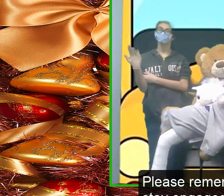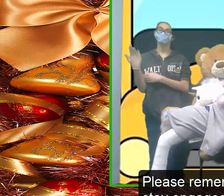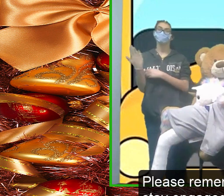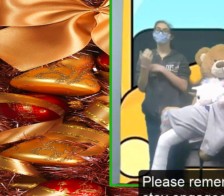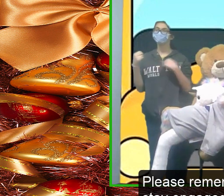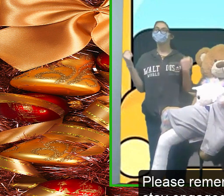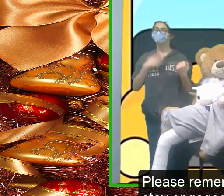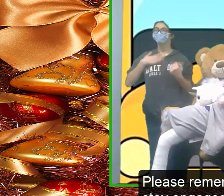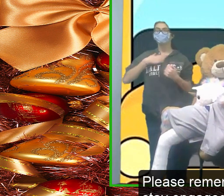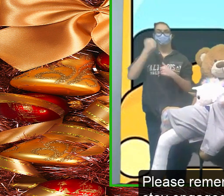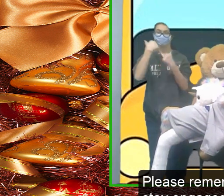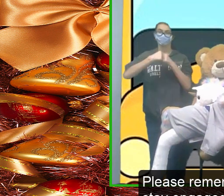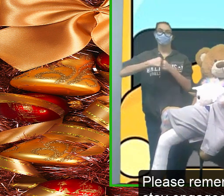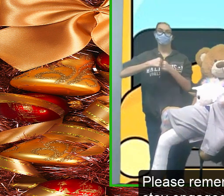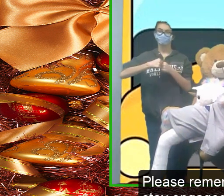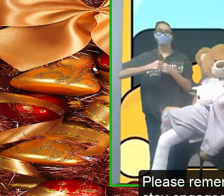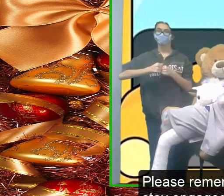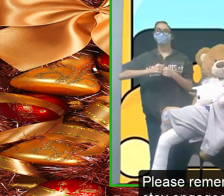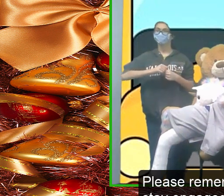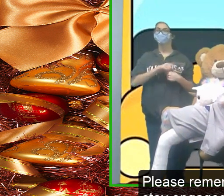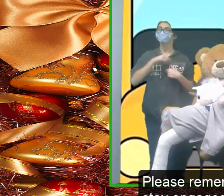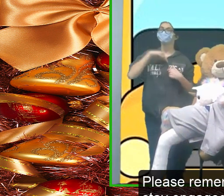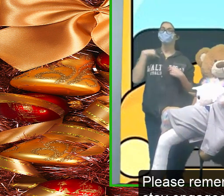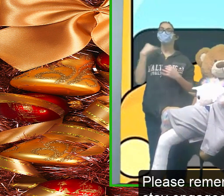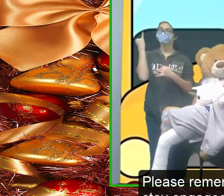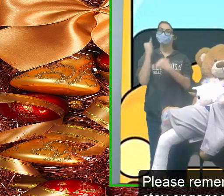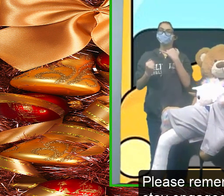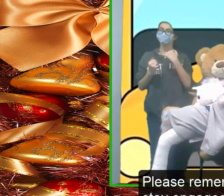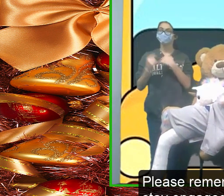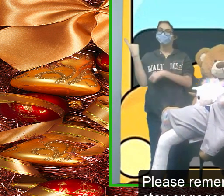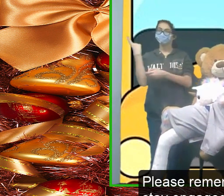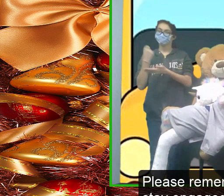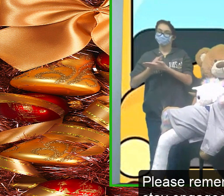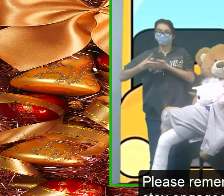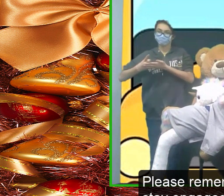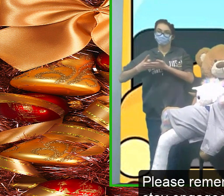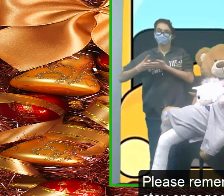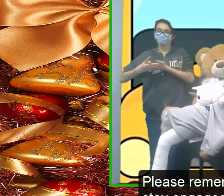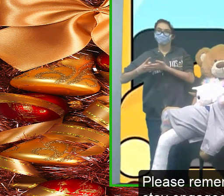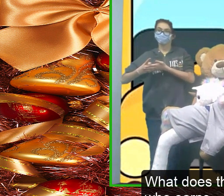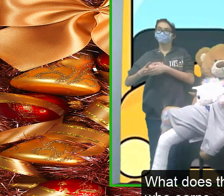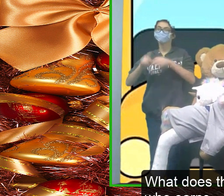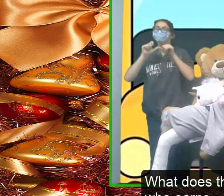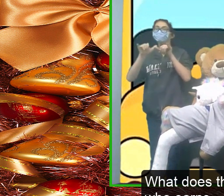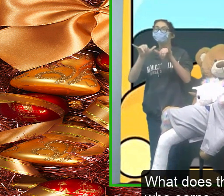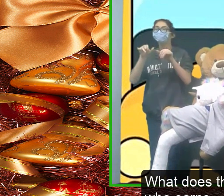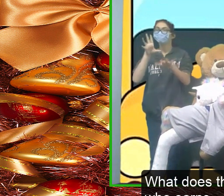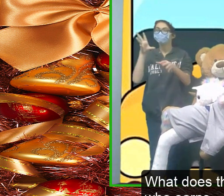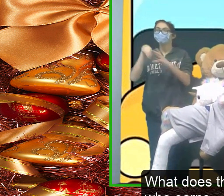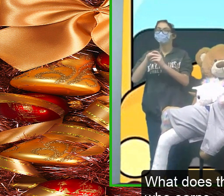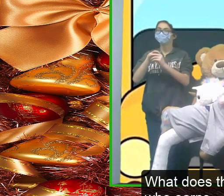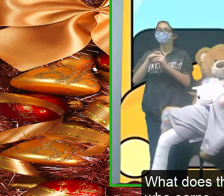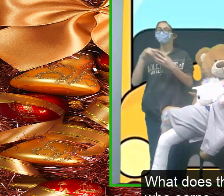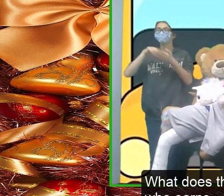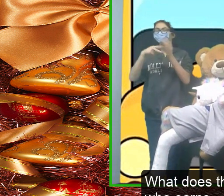remember that we are in our final days of staying engaged what does that mean